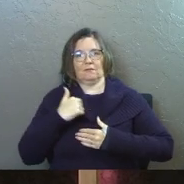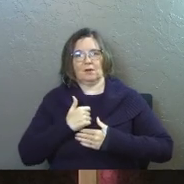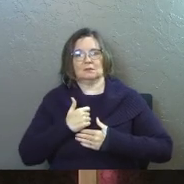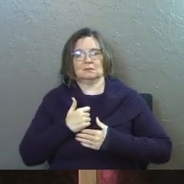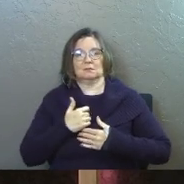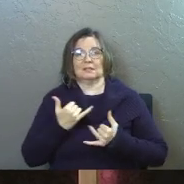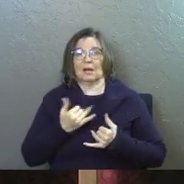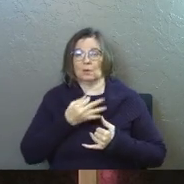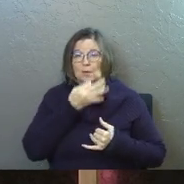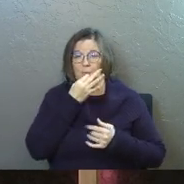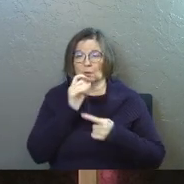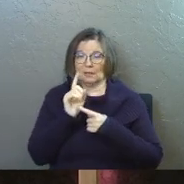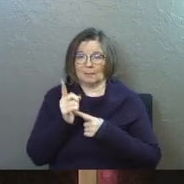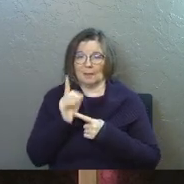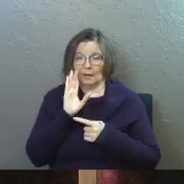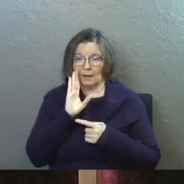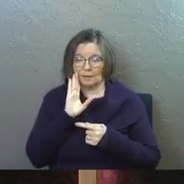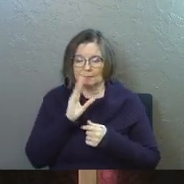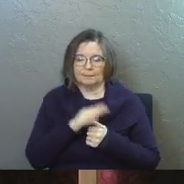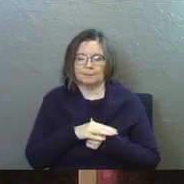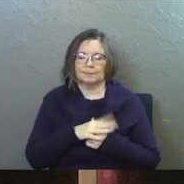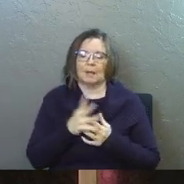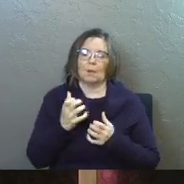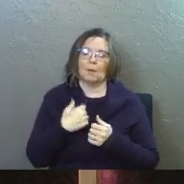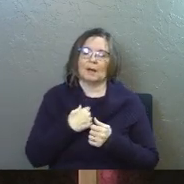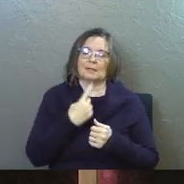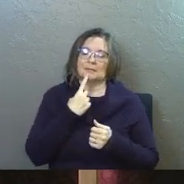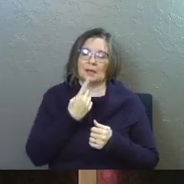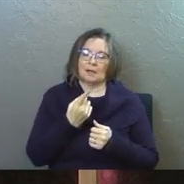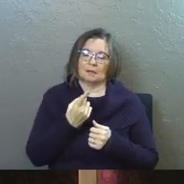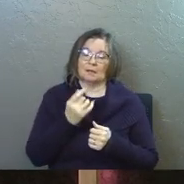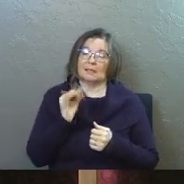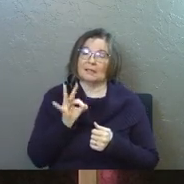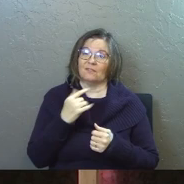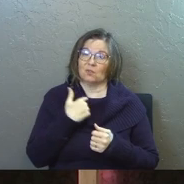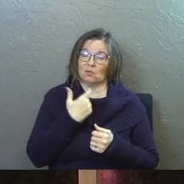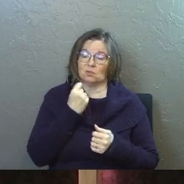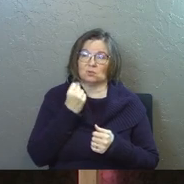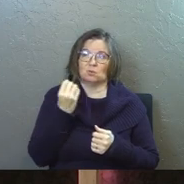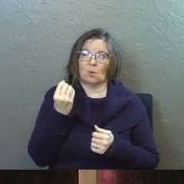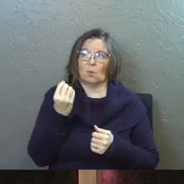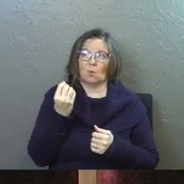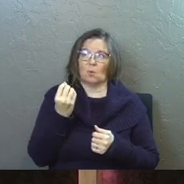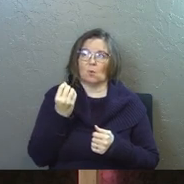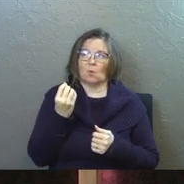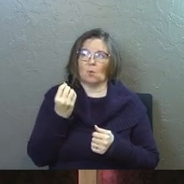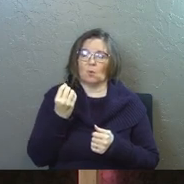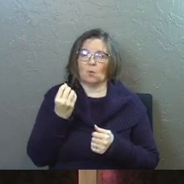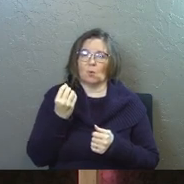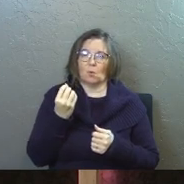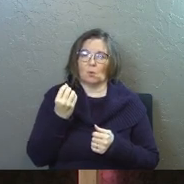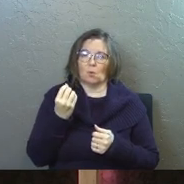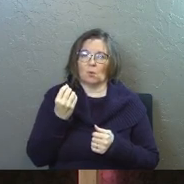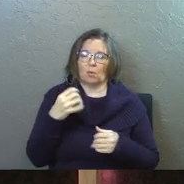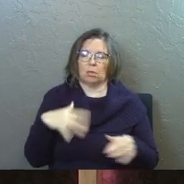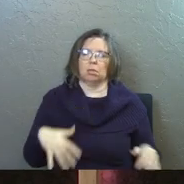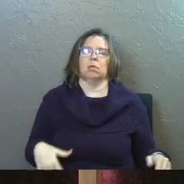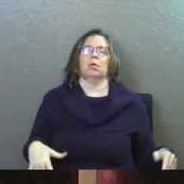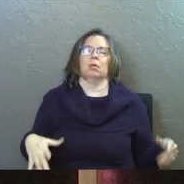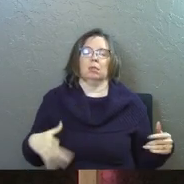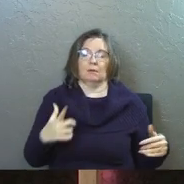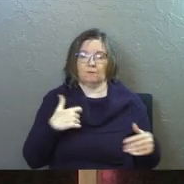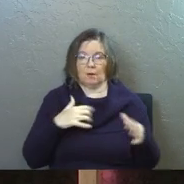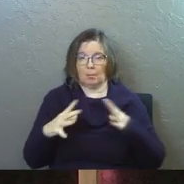We're going to do communion in a minute. And I just want to say, if you're just so kind of fried from the holidays